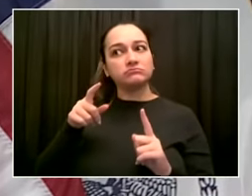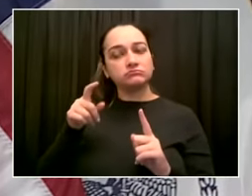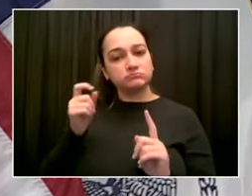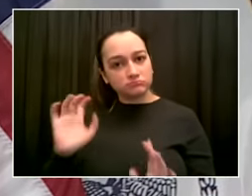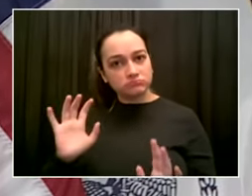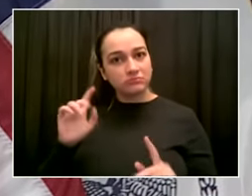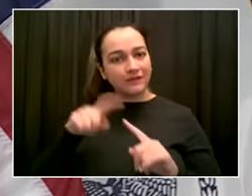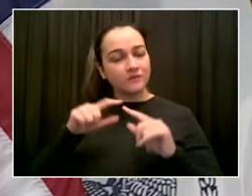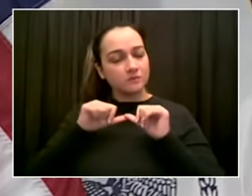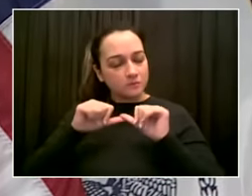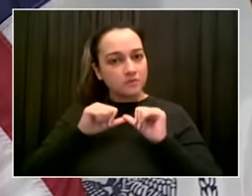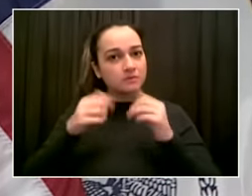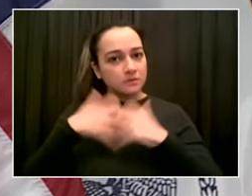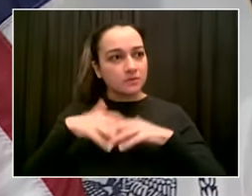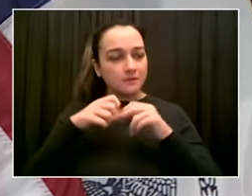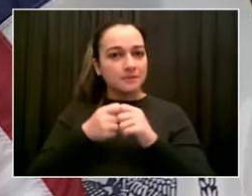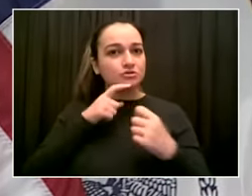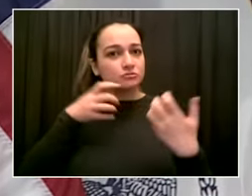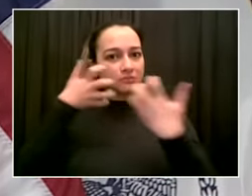Okay. Thanks for that.